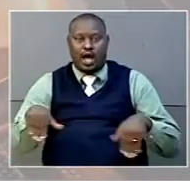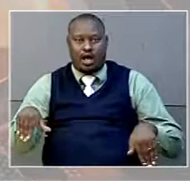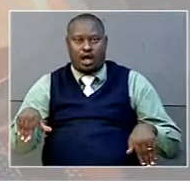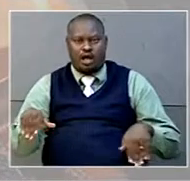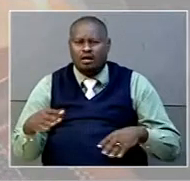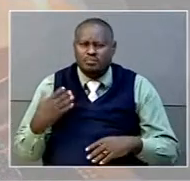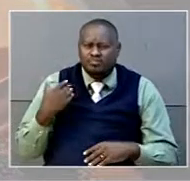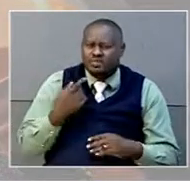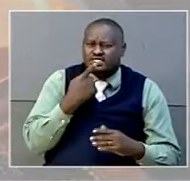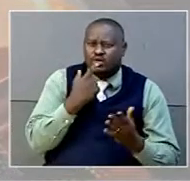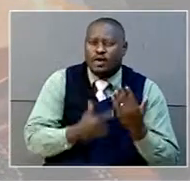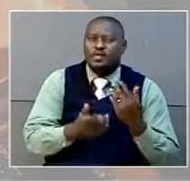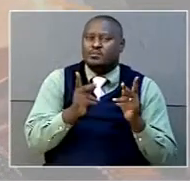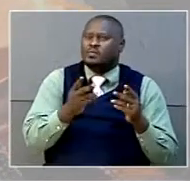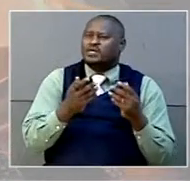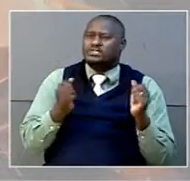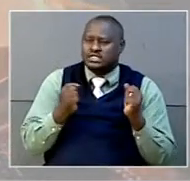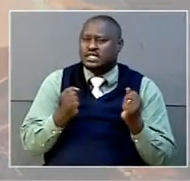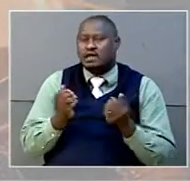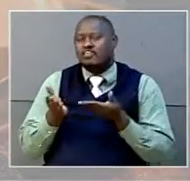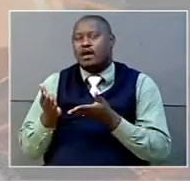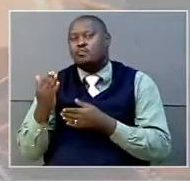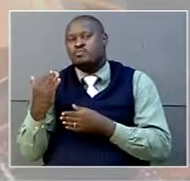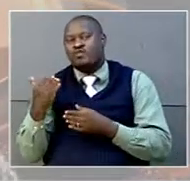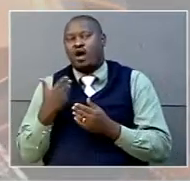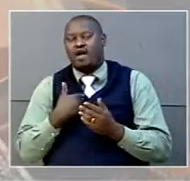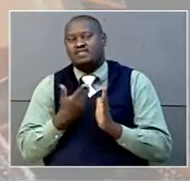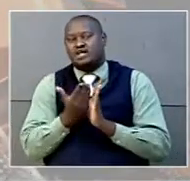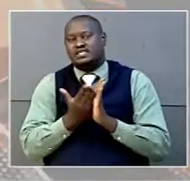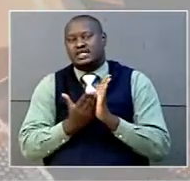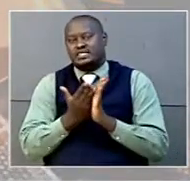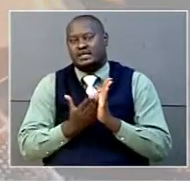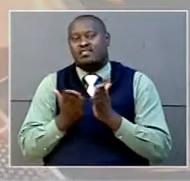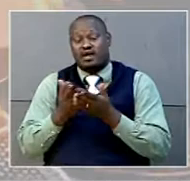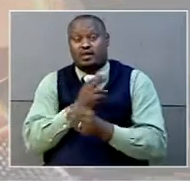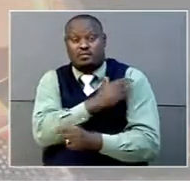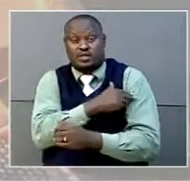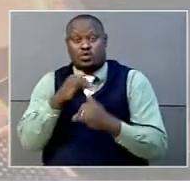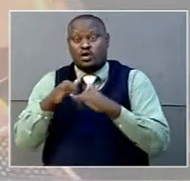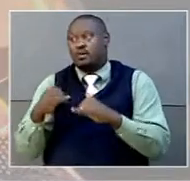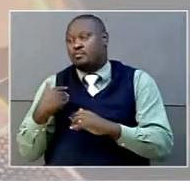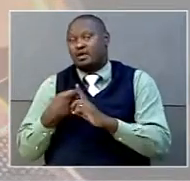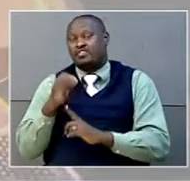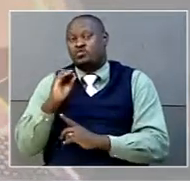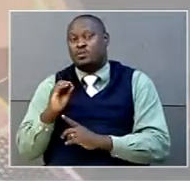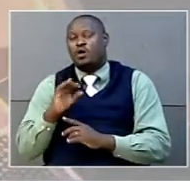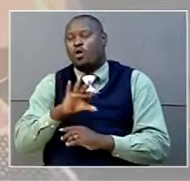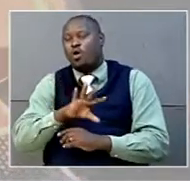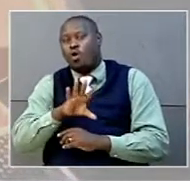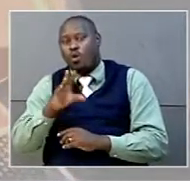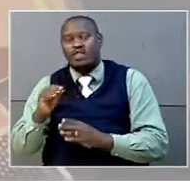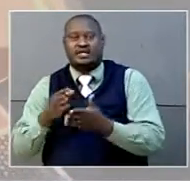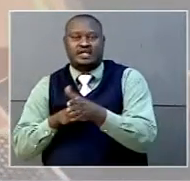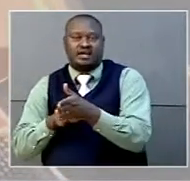most, if not all, patients that underwent neurosurgery operations at a medical camp in October this year lost their